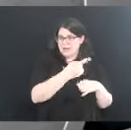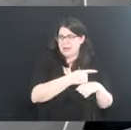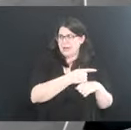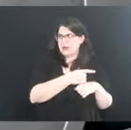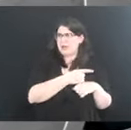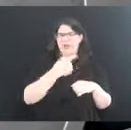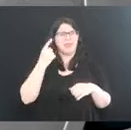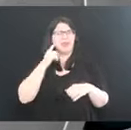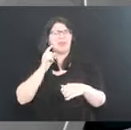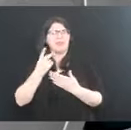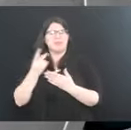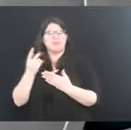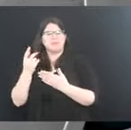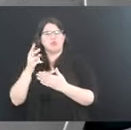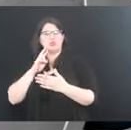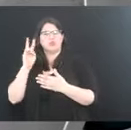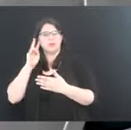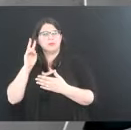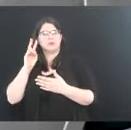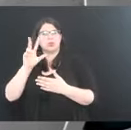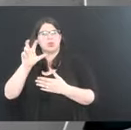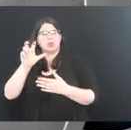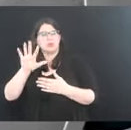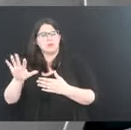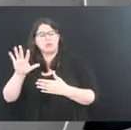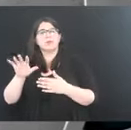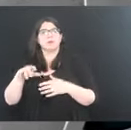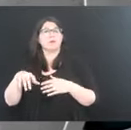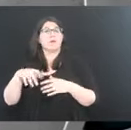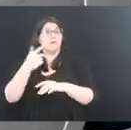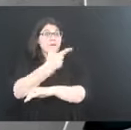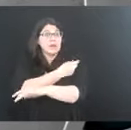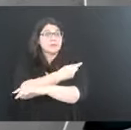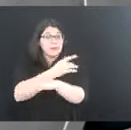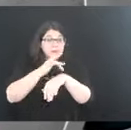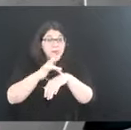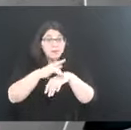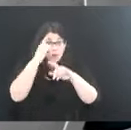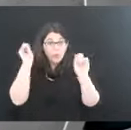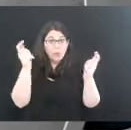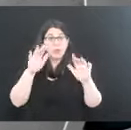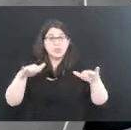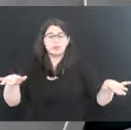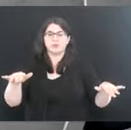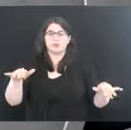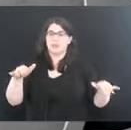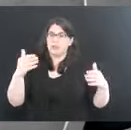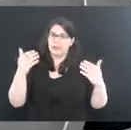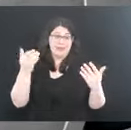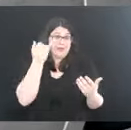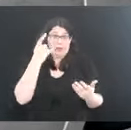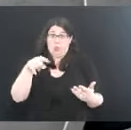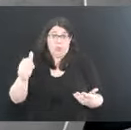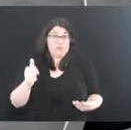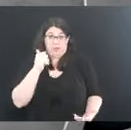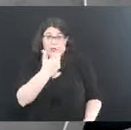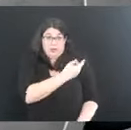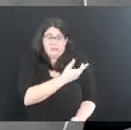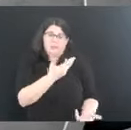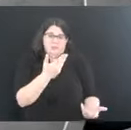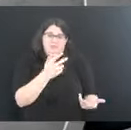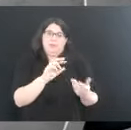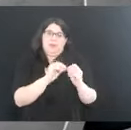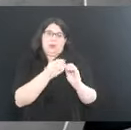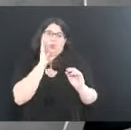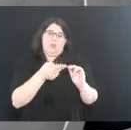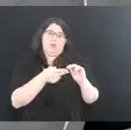the 300 range, but vaccines are available. We encourage everyone to get them. And if not, those numbers will just get high over the next couple of days. So that would be